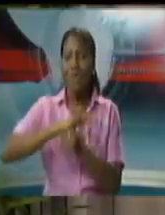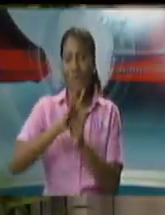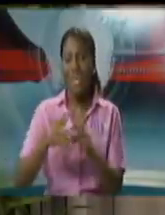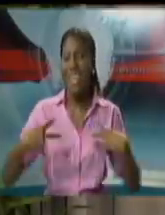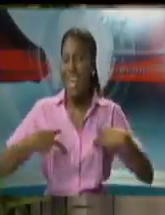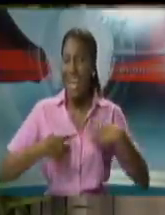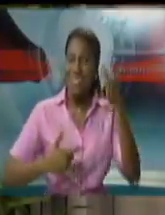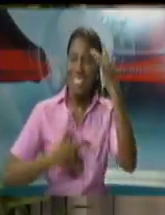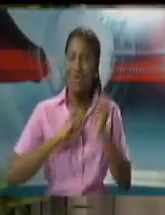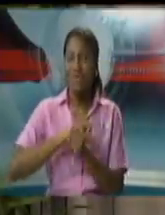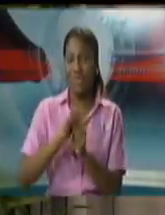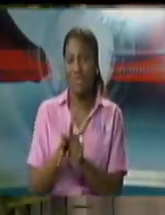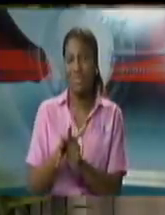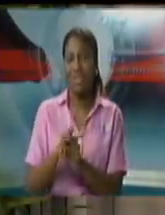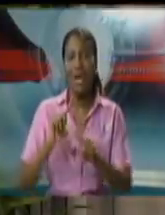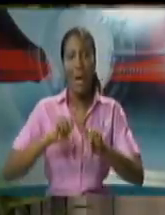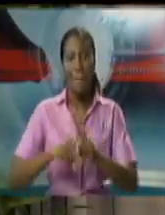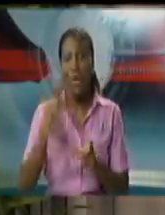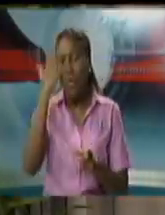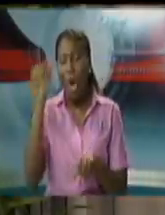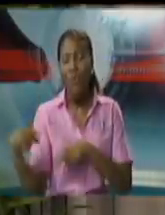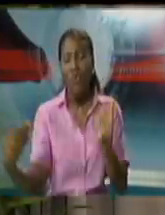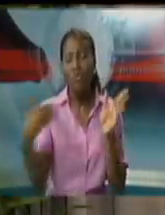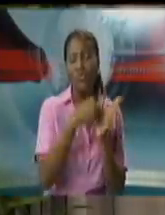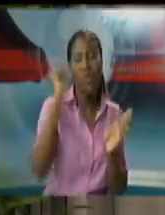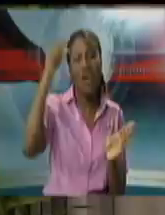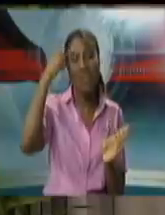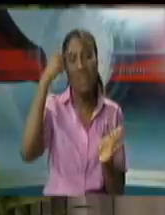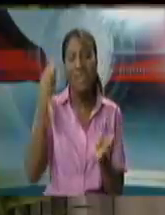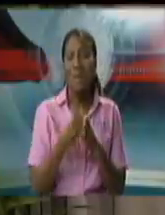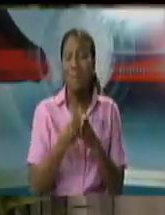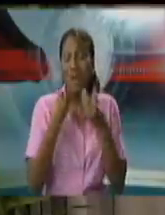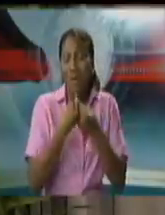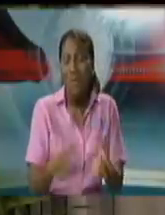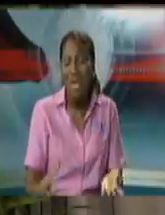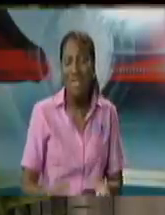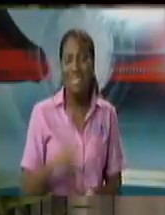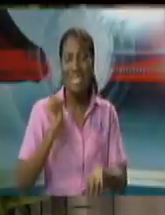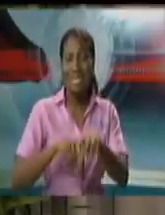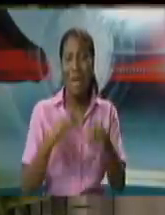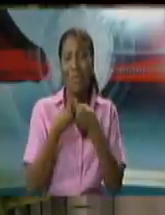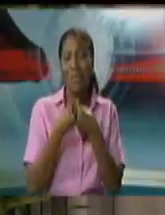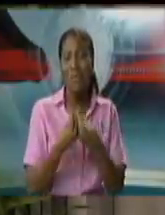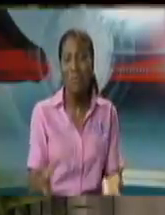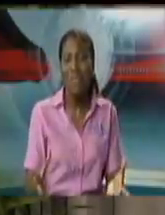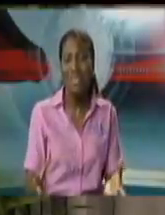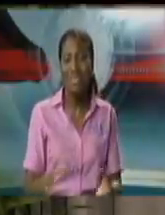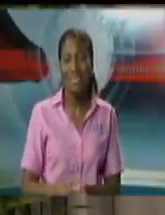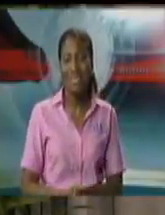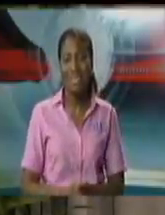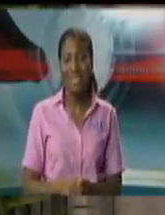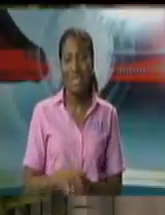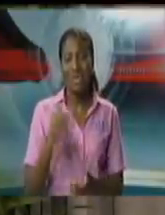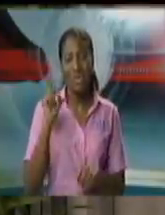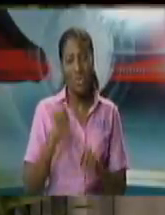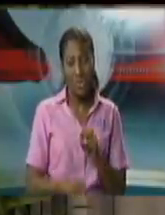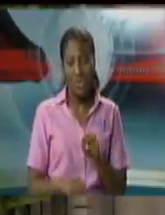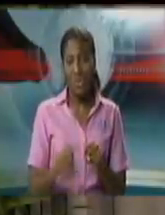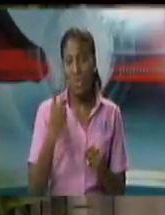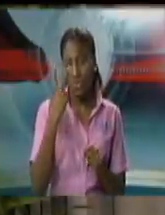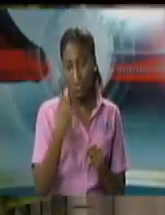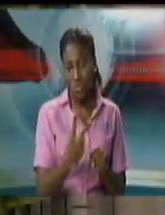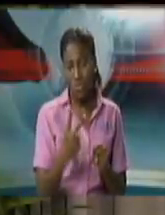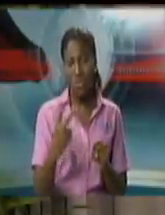hours and a lot of tax-paying dollars and resources in hearing those matters. So those are two matters that have gone courtesy of Mr.